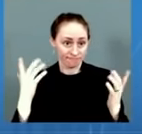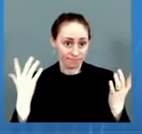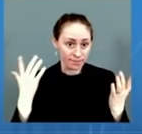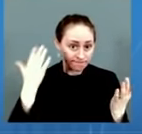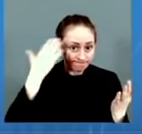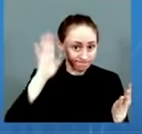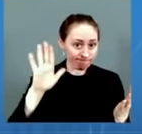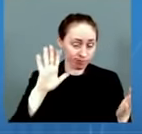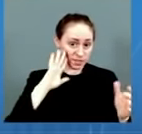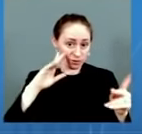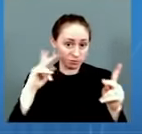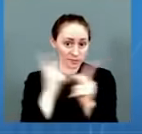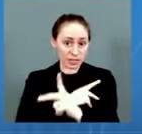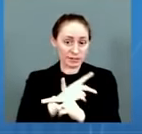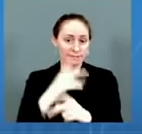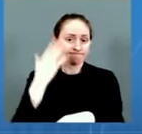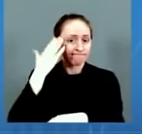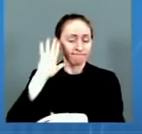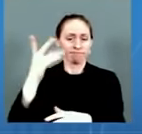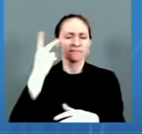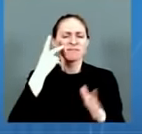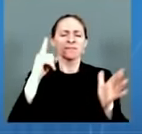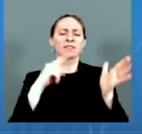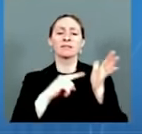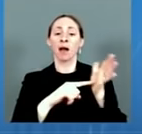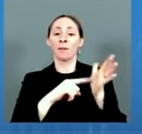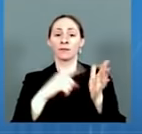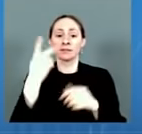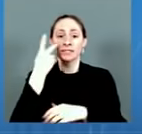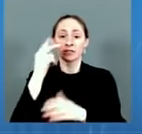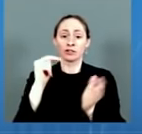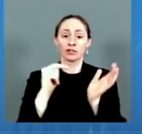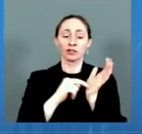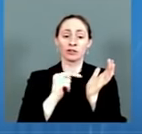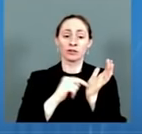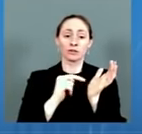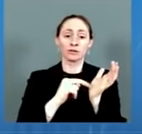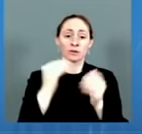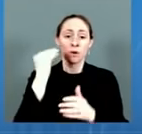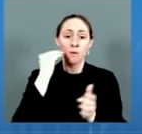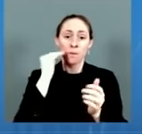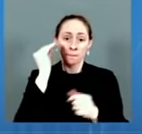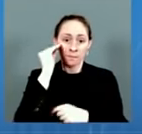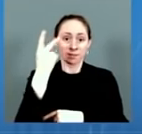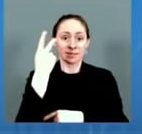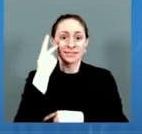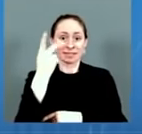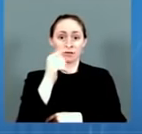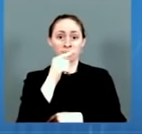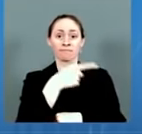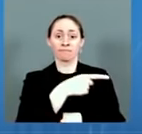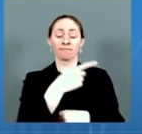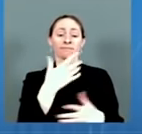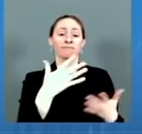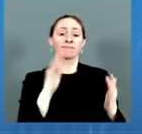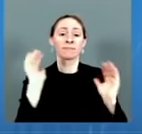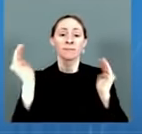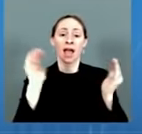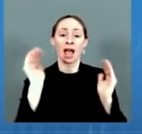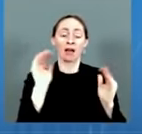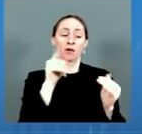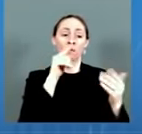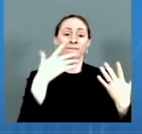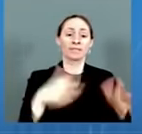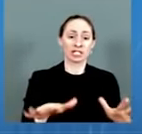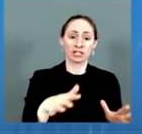vaccination status, including individuals who are unvaccinated, represented by the top red line, those who are fully